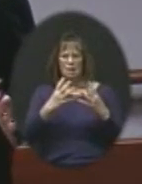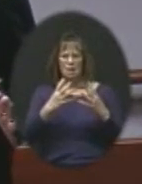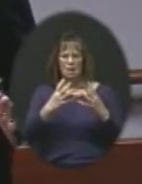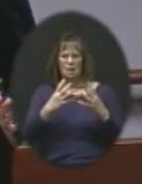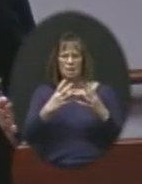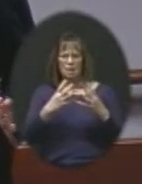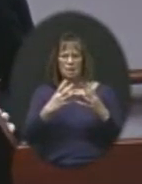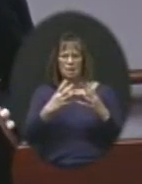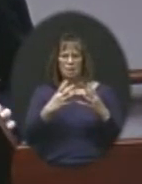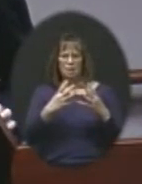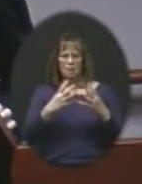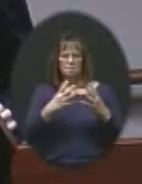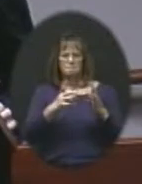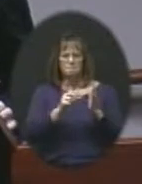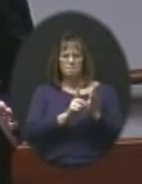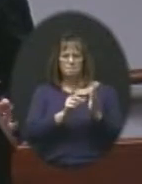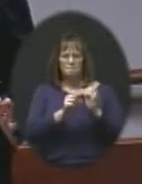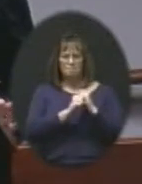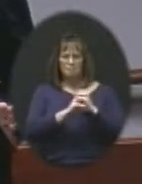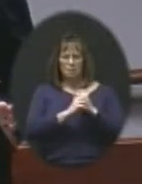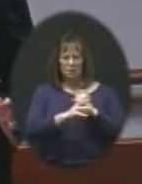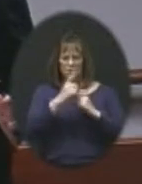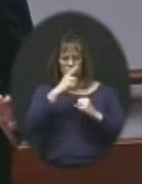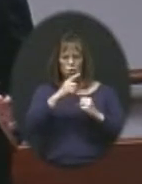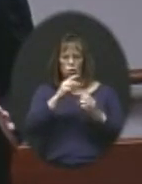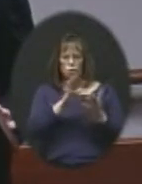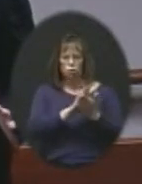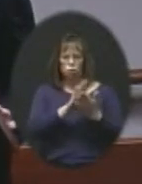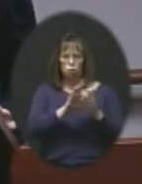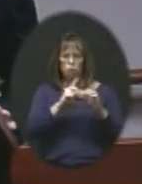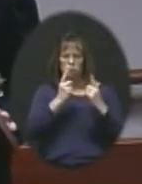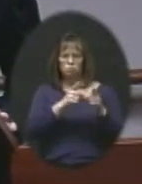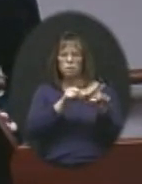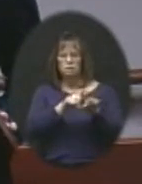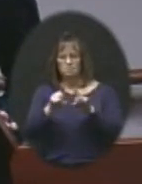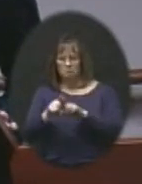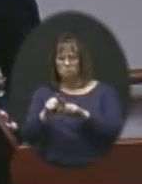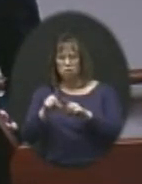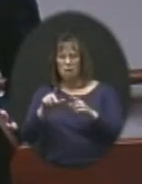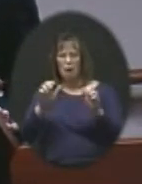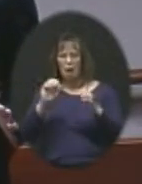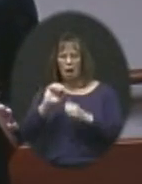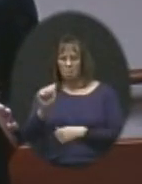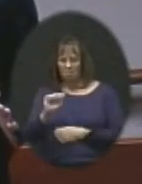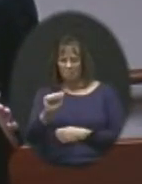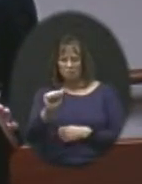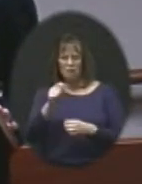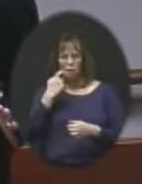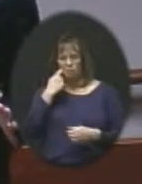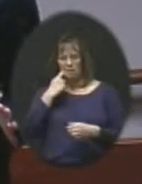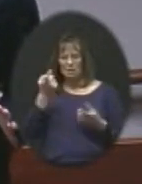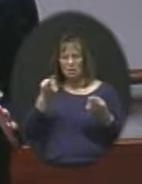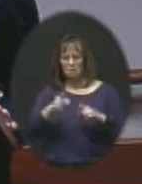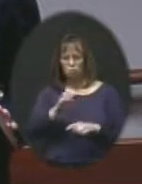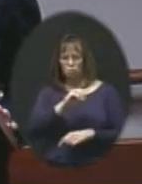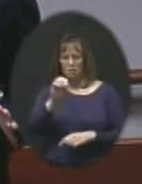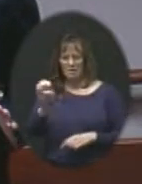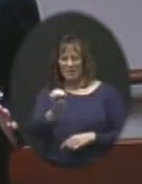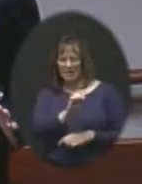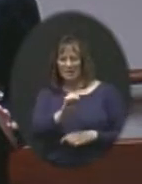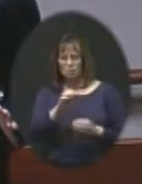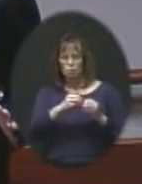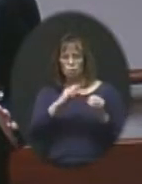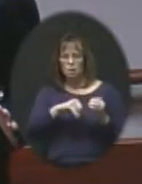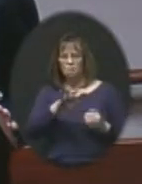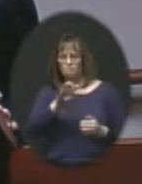school district as much as athletics. At a recent event at Olathe East, there was over